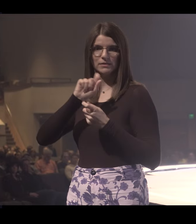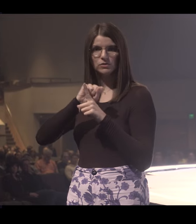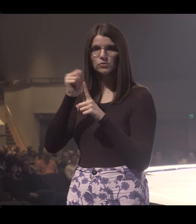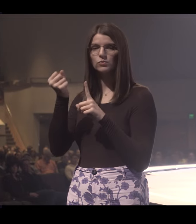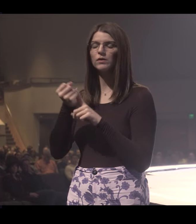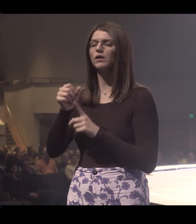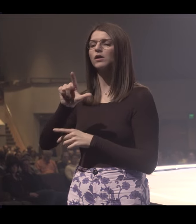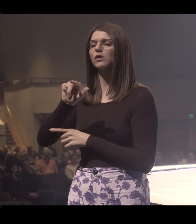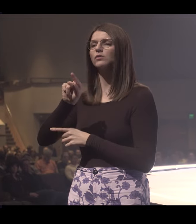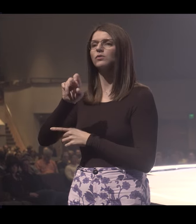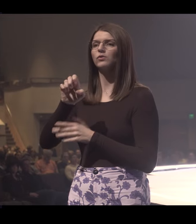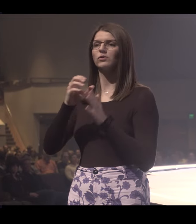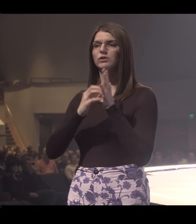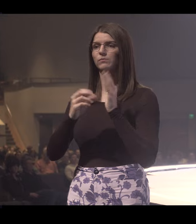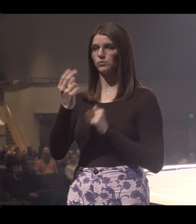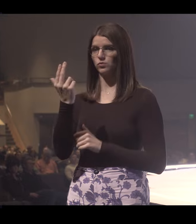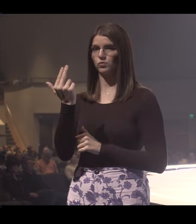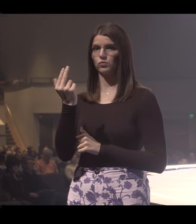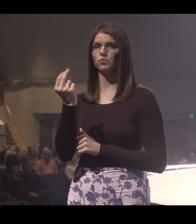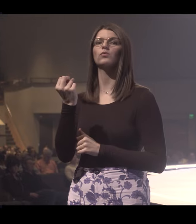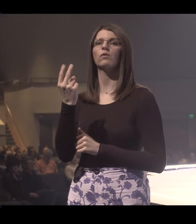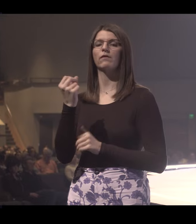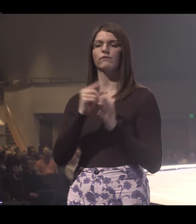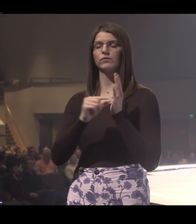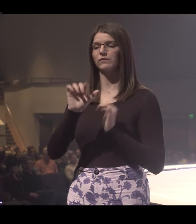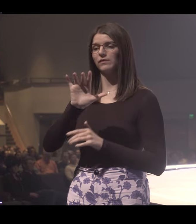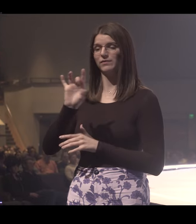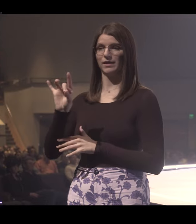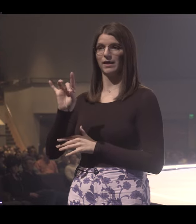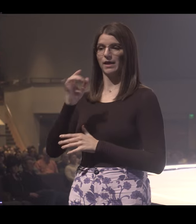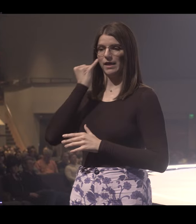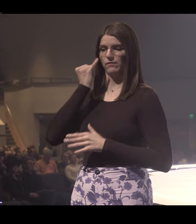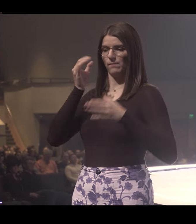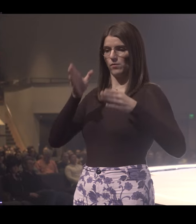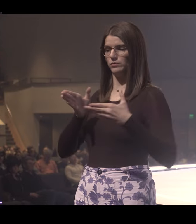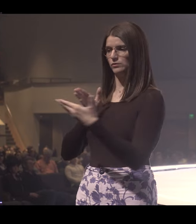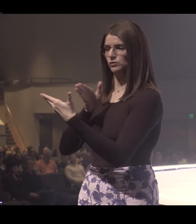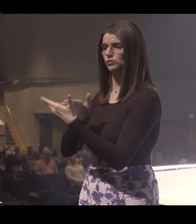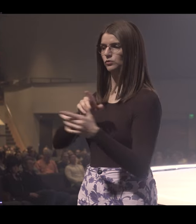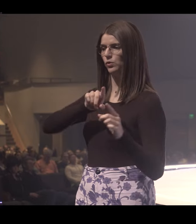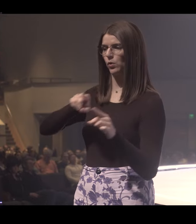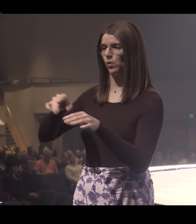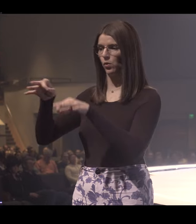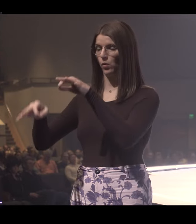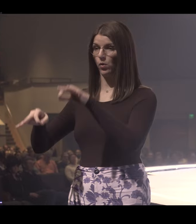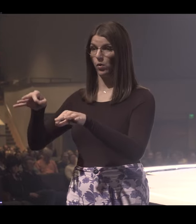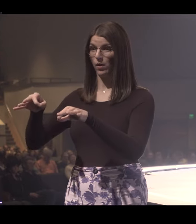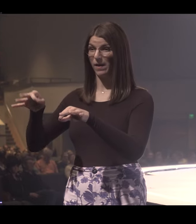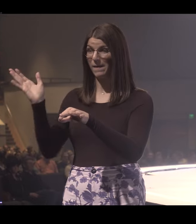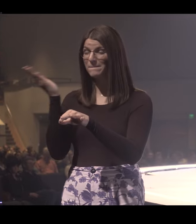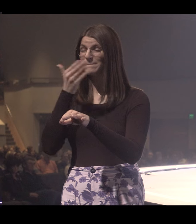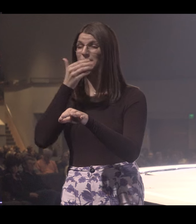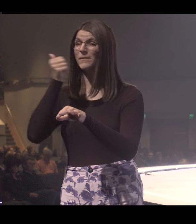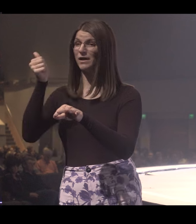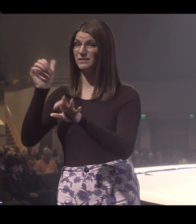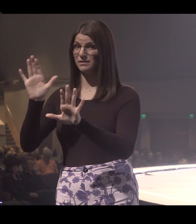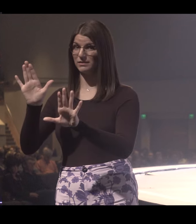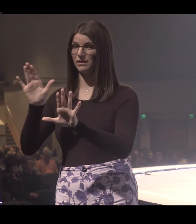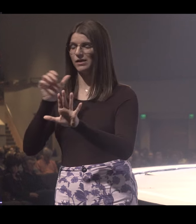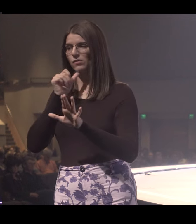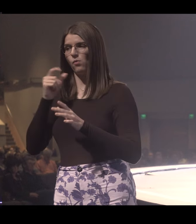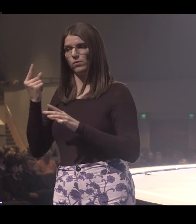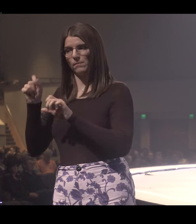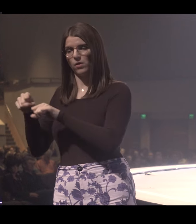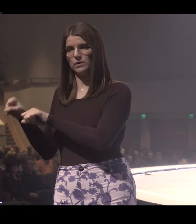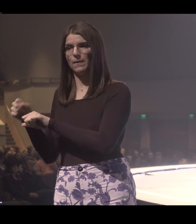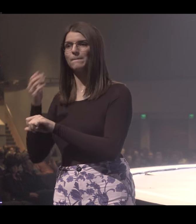types of situations. He said in Luke chapter 12, verse 58, if someone brings a lawsuit against you and takes you to court, he says, do your best. In other words,